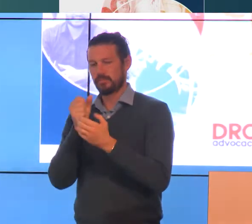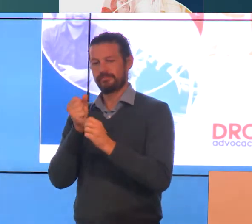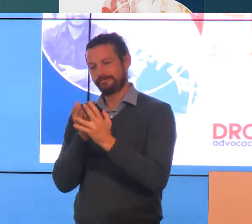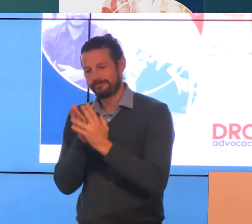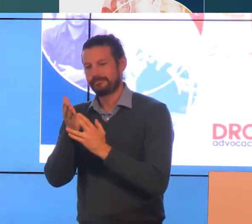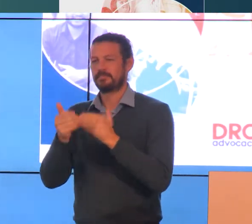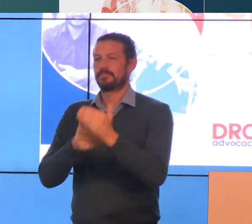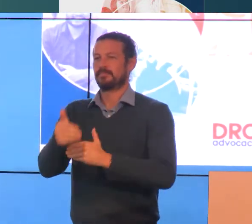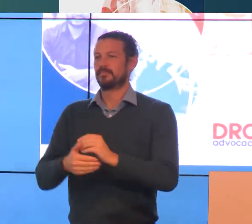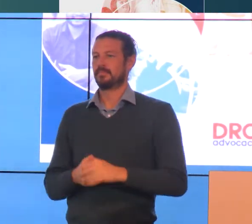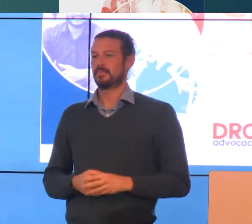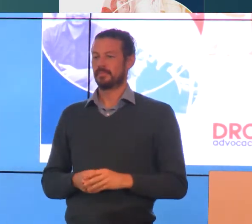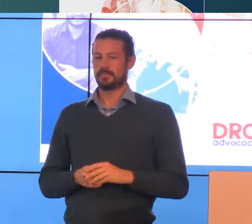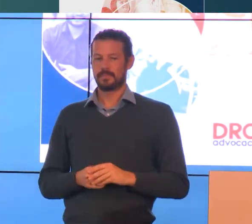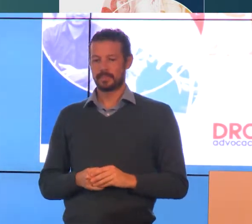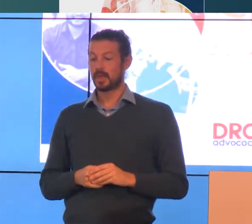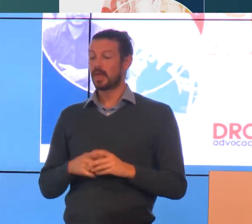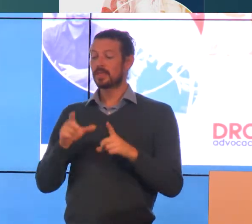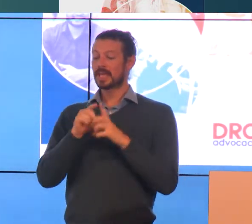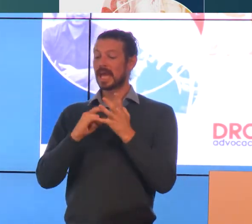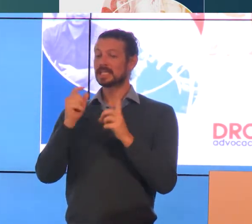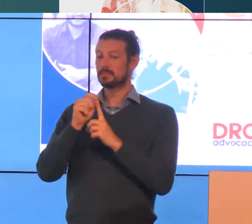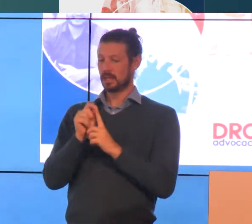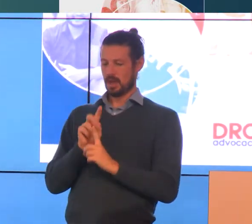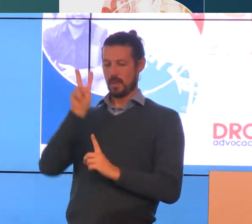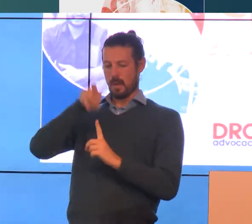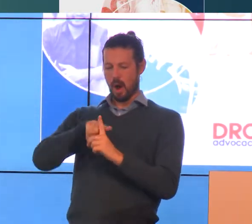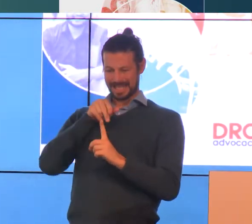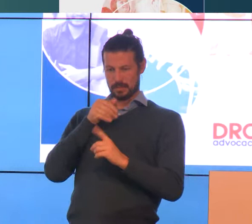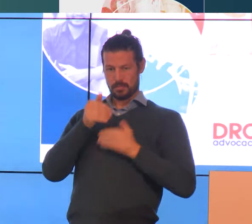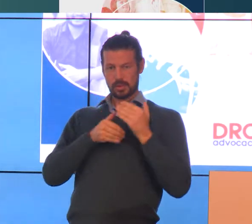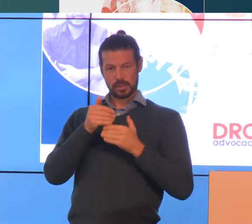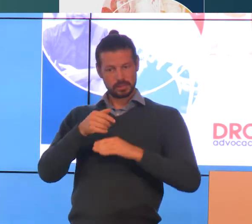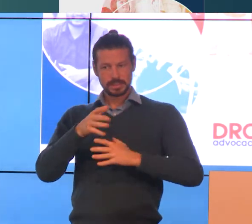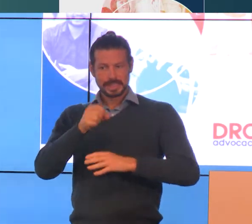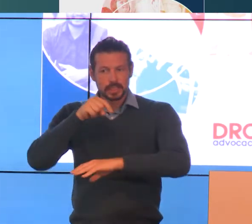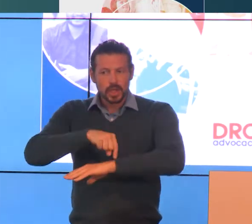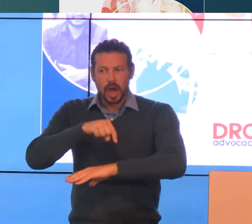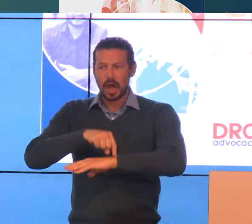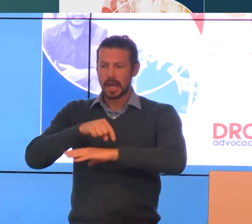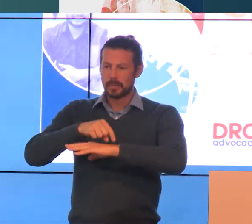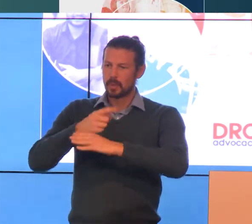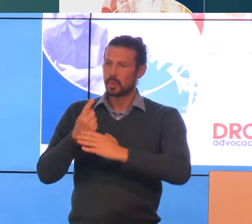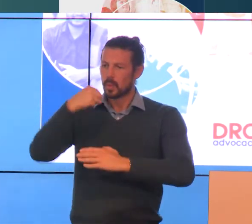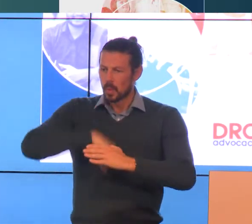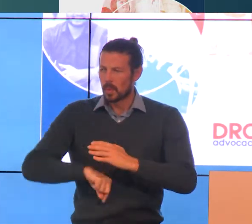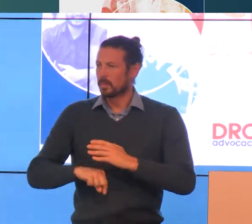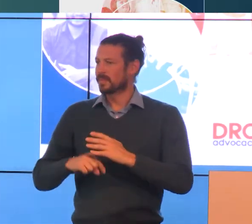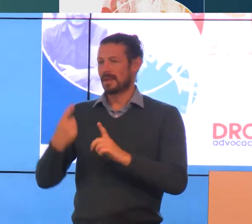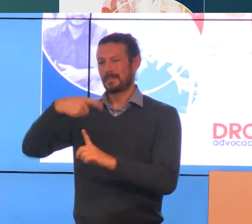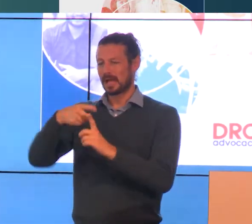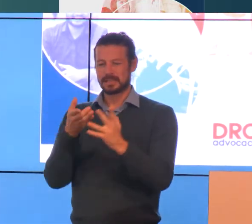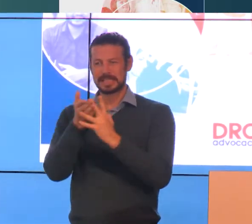that the process to apply for the DSP is complicated, time-consuming, and simply inaccessible for many,